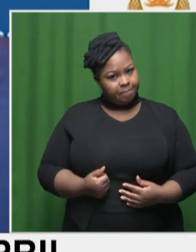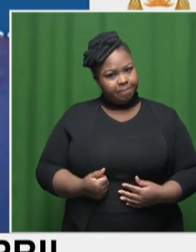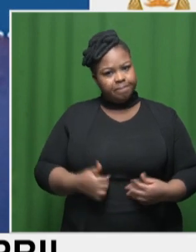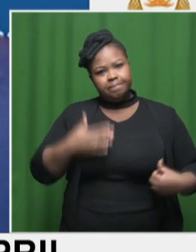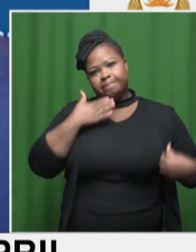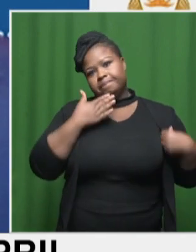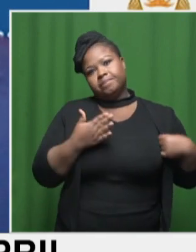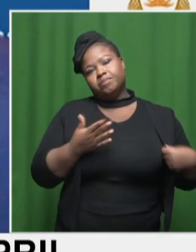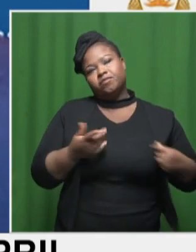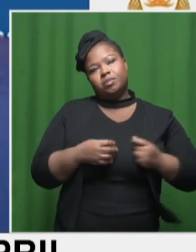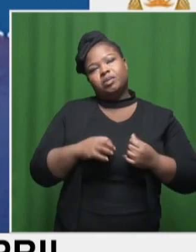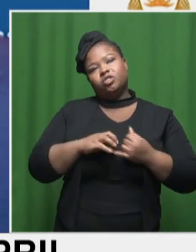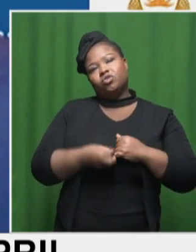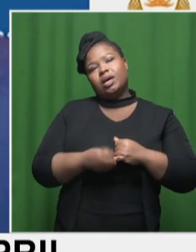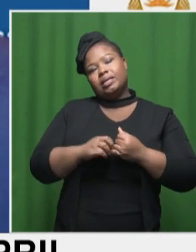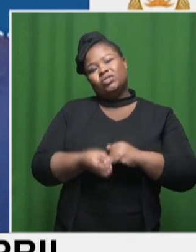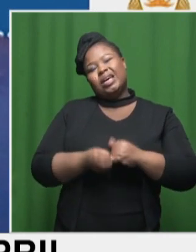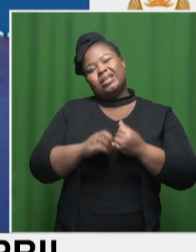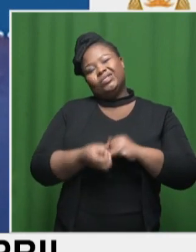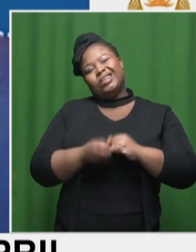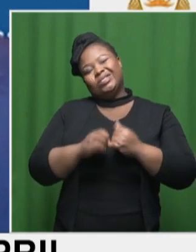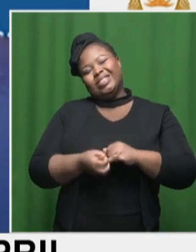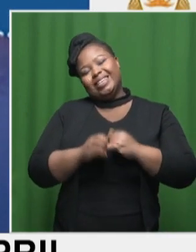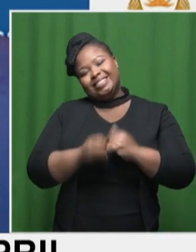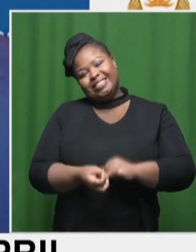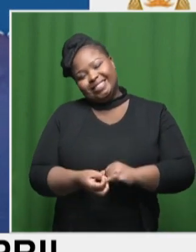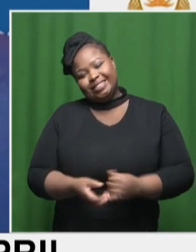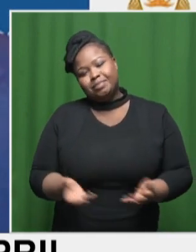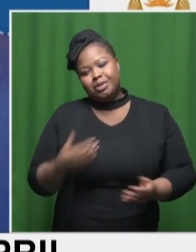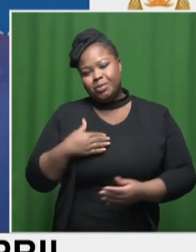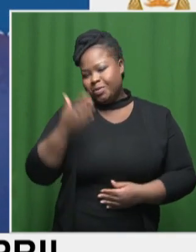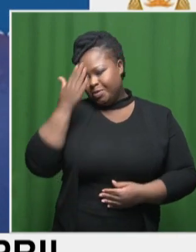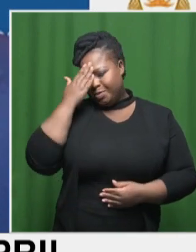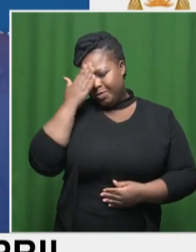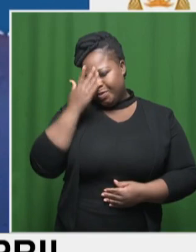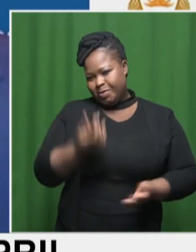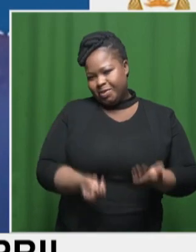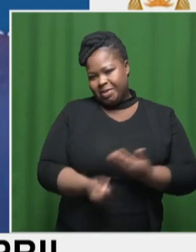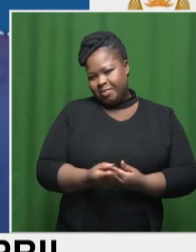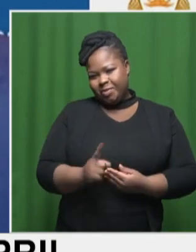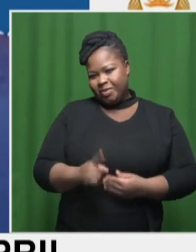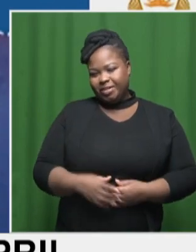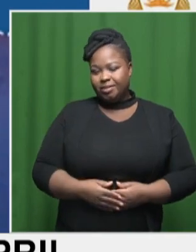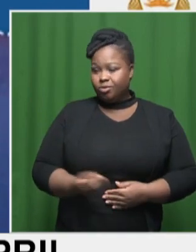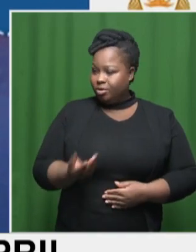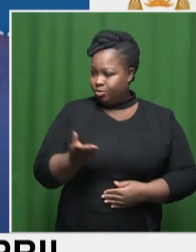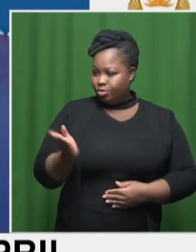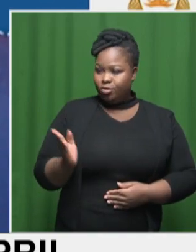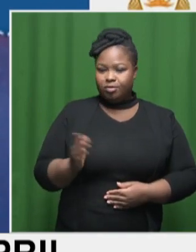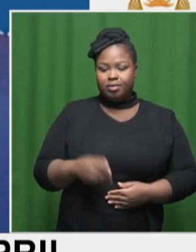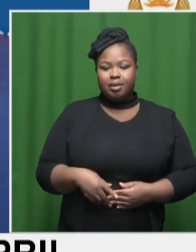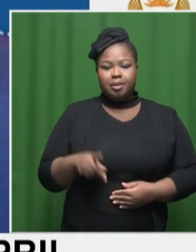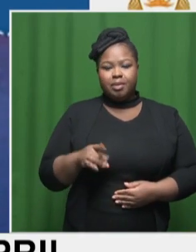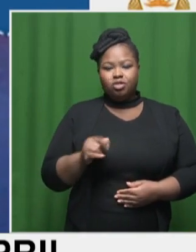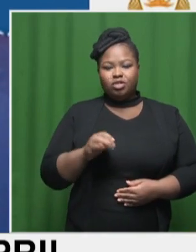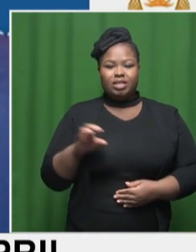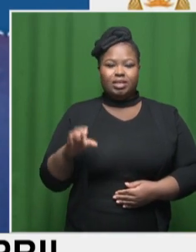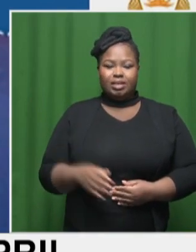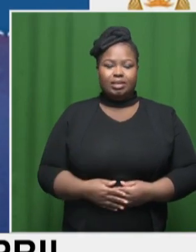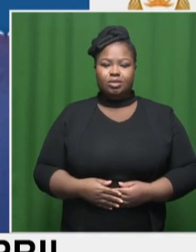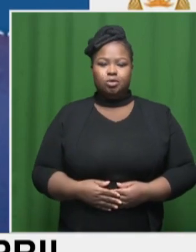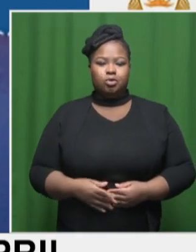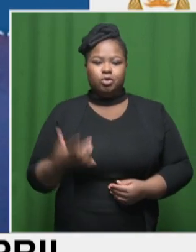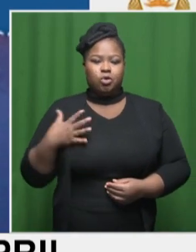at least trying there. I know I tried it. I tried it. And we know how it goes with you guys, Patrick, you do not